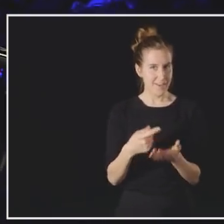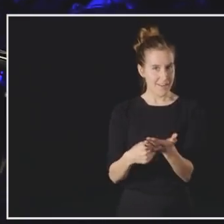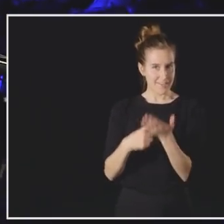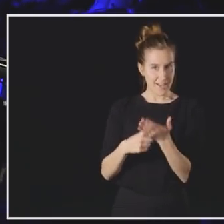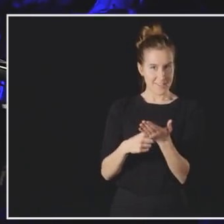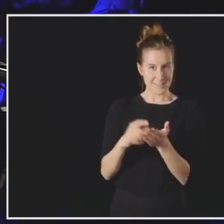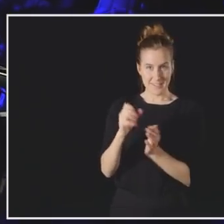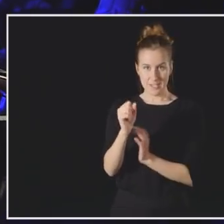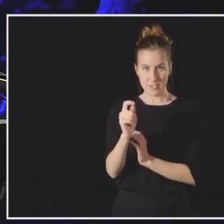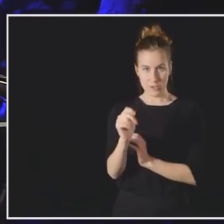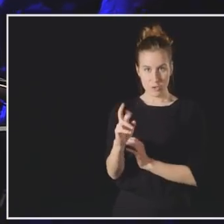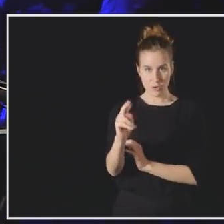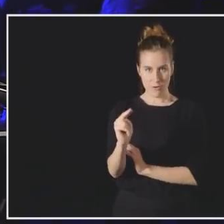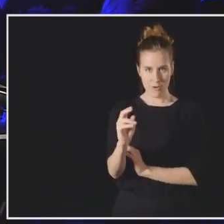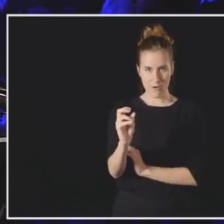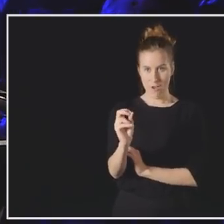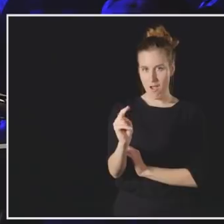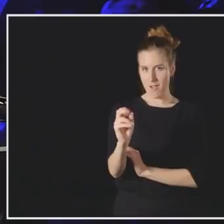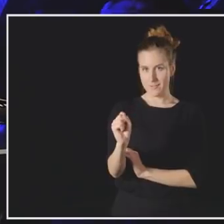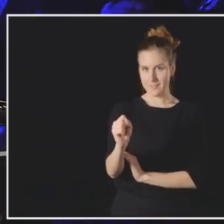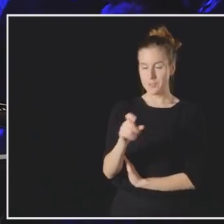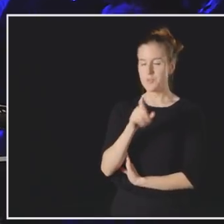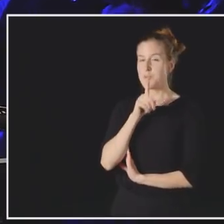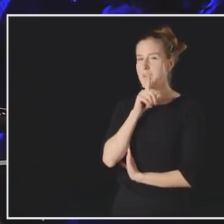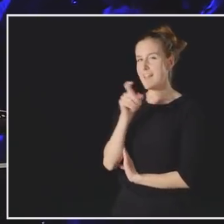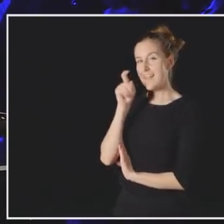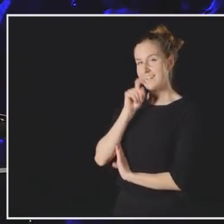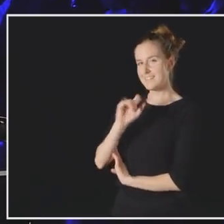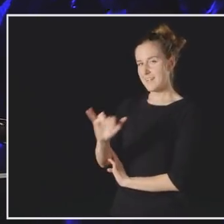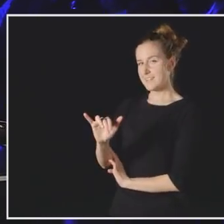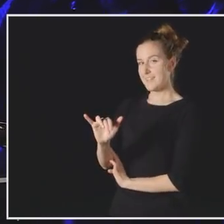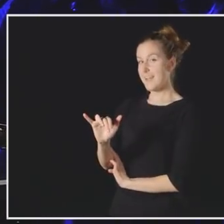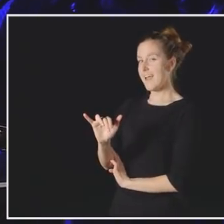turns you on is really sexy.